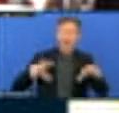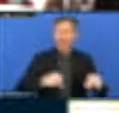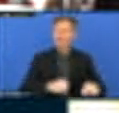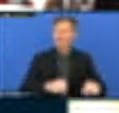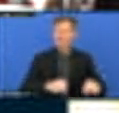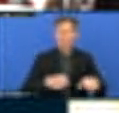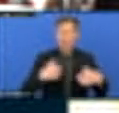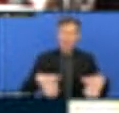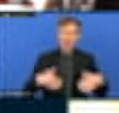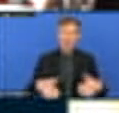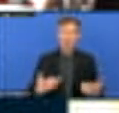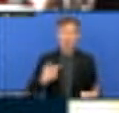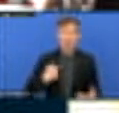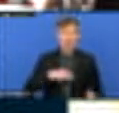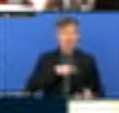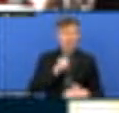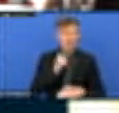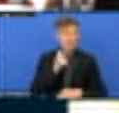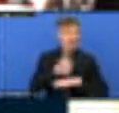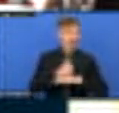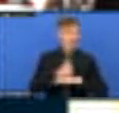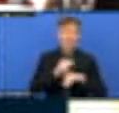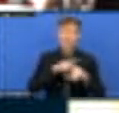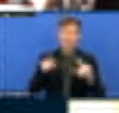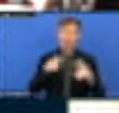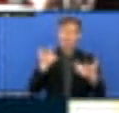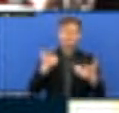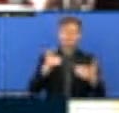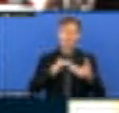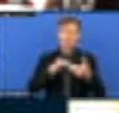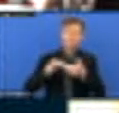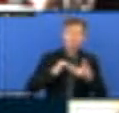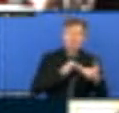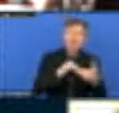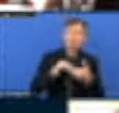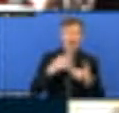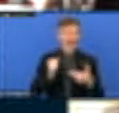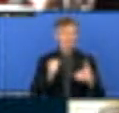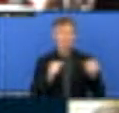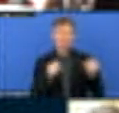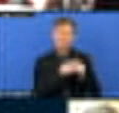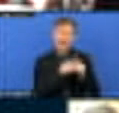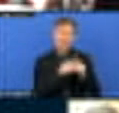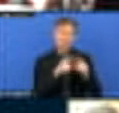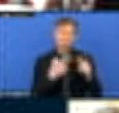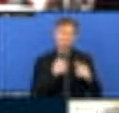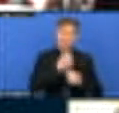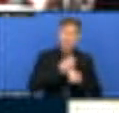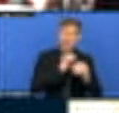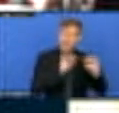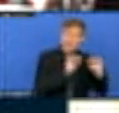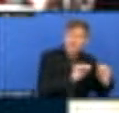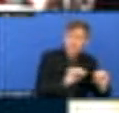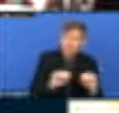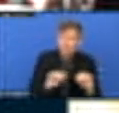including the students, which are organized as a group of veils, but only.